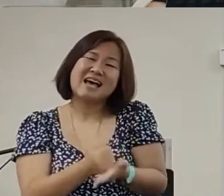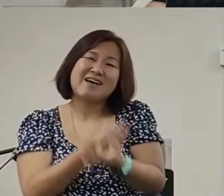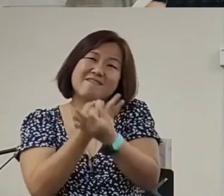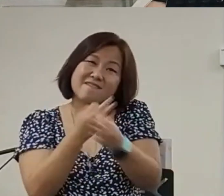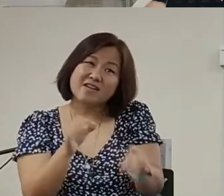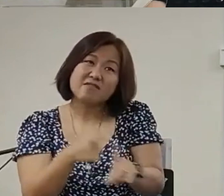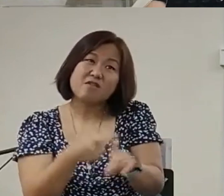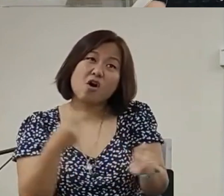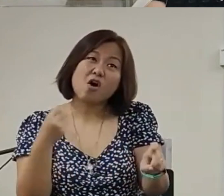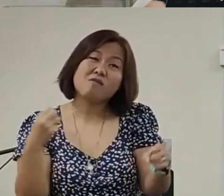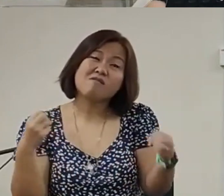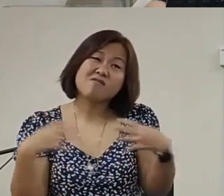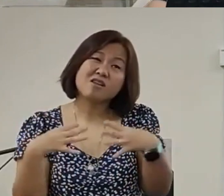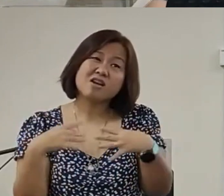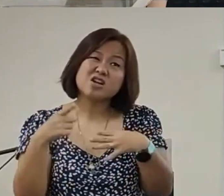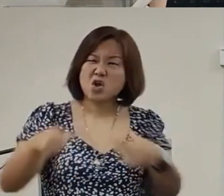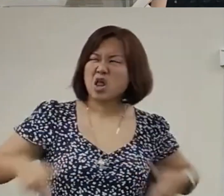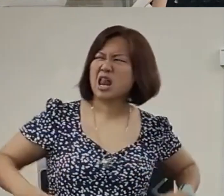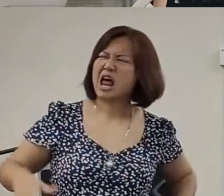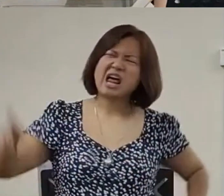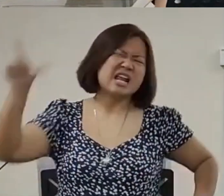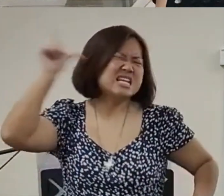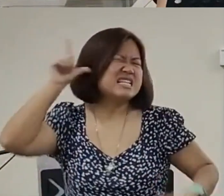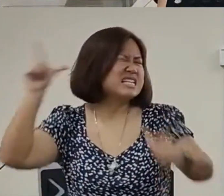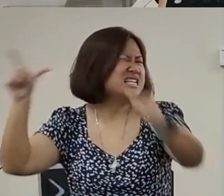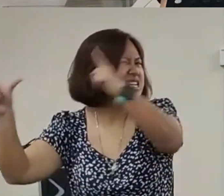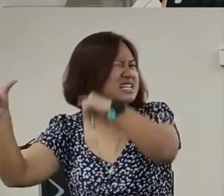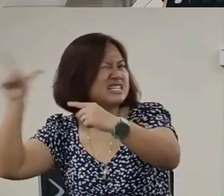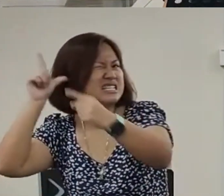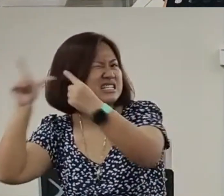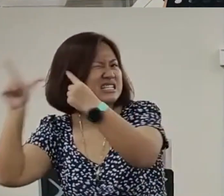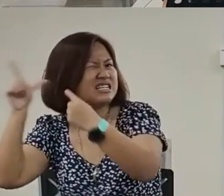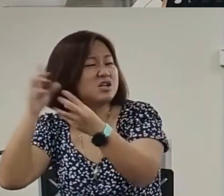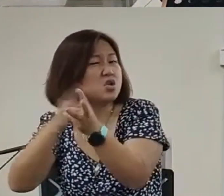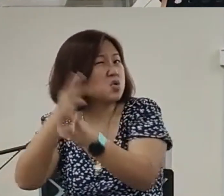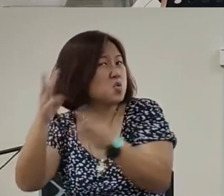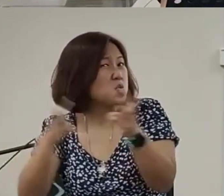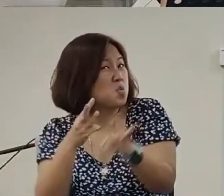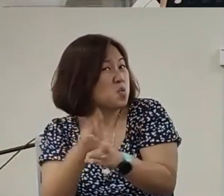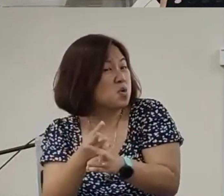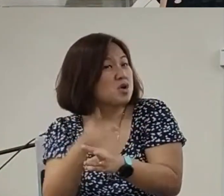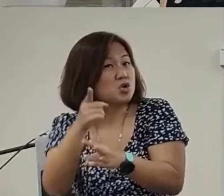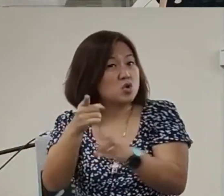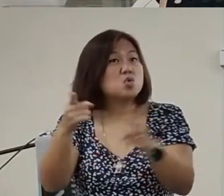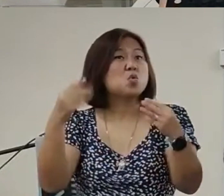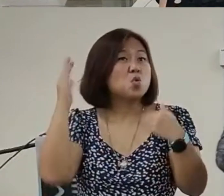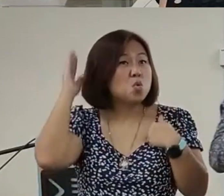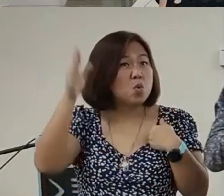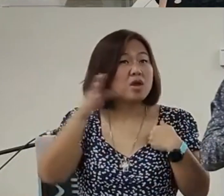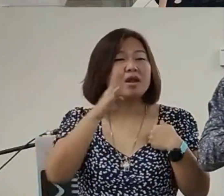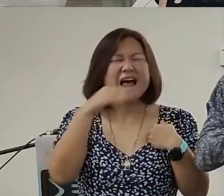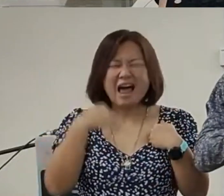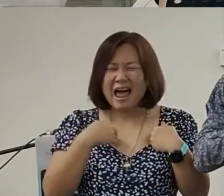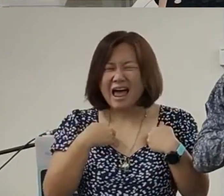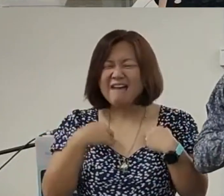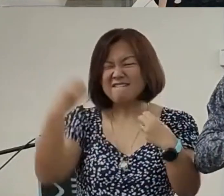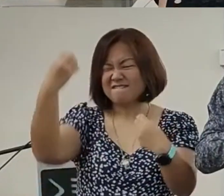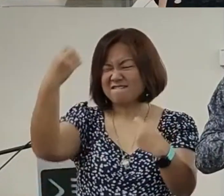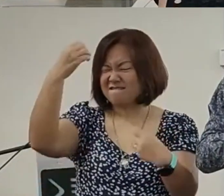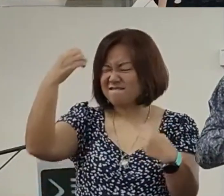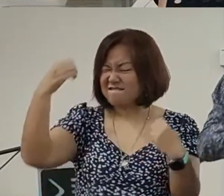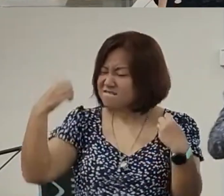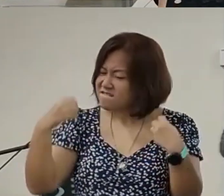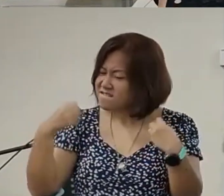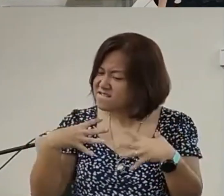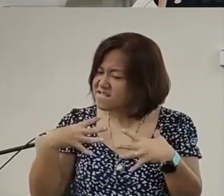to allowThe worldYou want to listen to whatYou will struggle with fearUntil you go intoYour grave